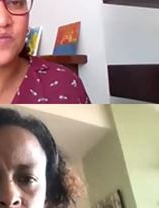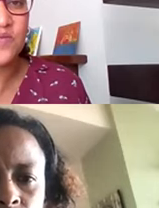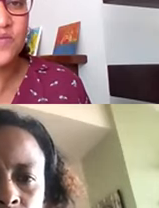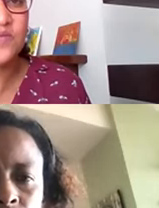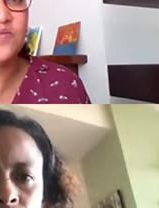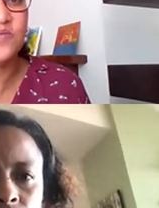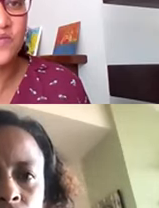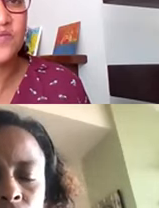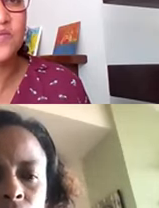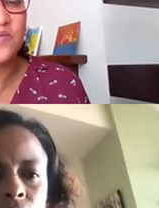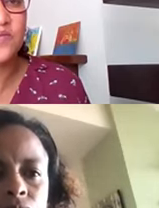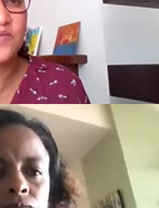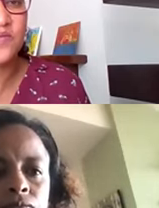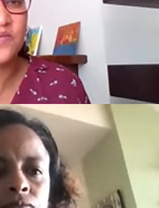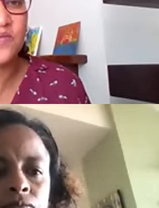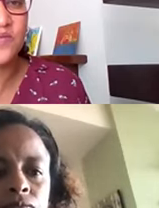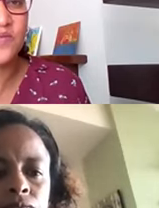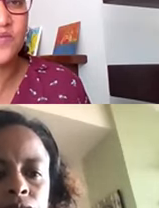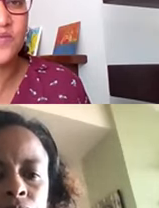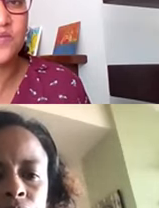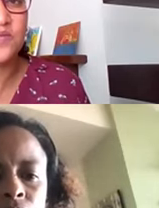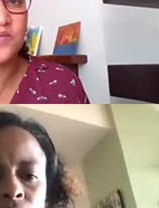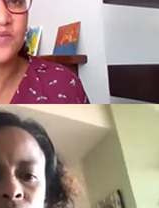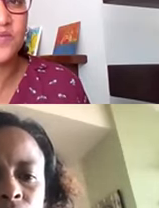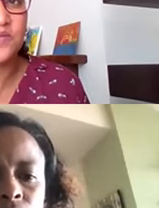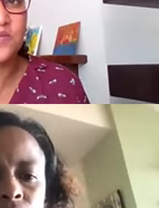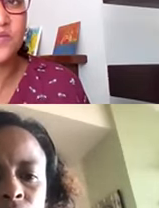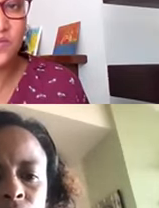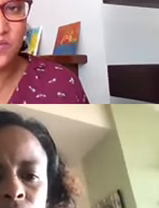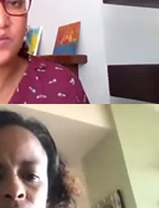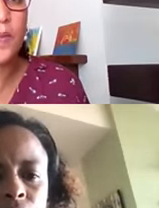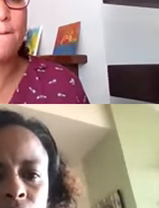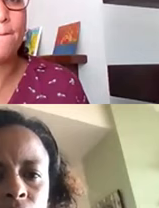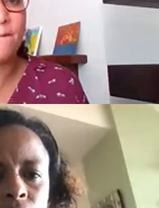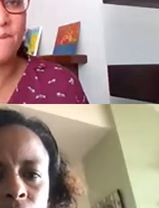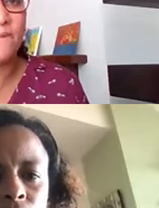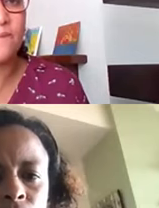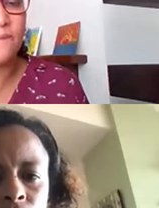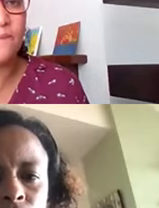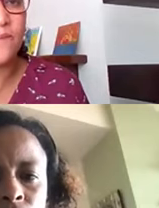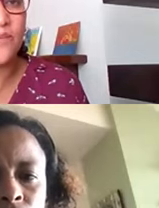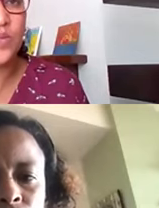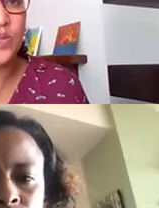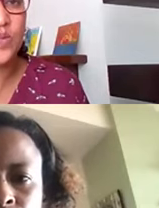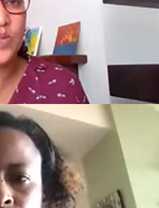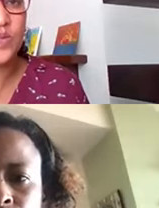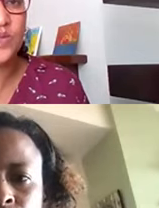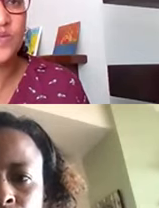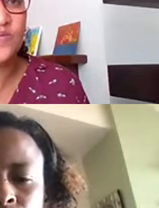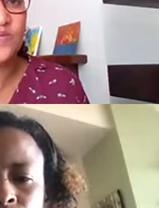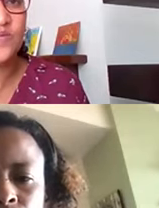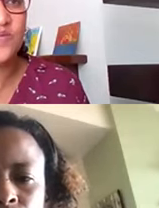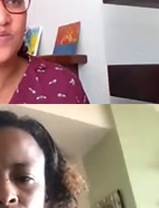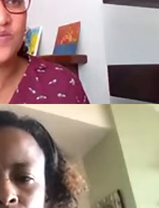ethnic minority led organizations, obviously, you know, we have a passion, we have a, you know, connection, we came from those communities. So,